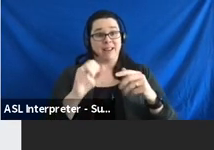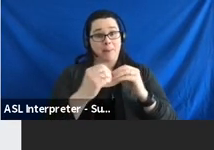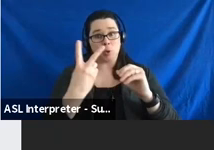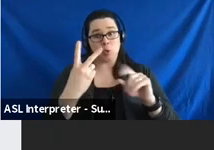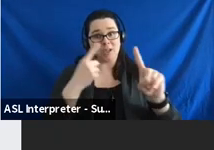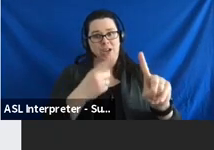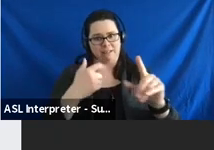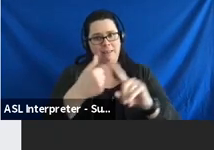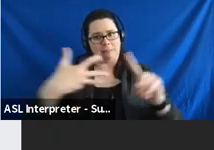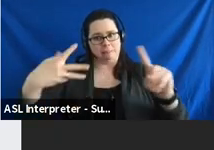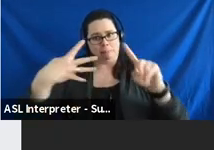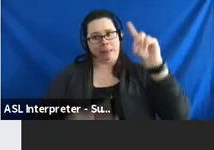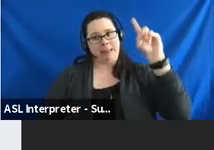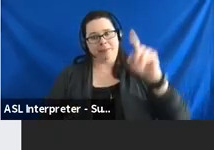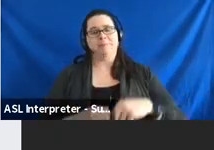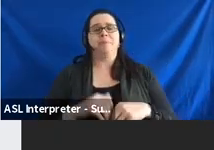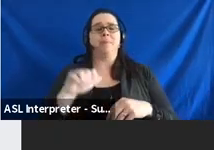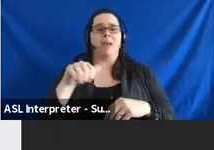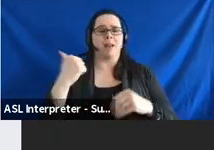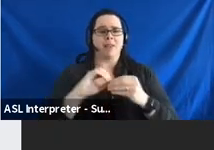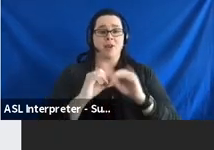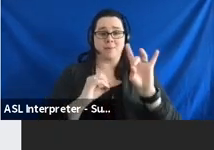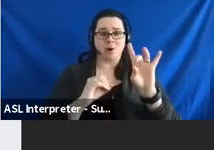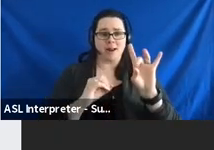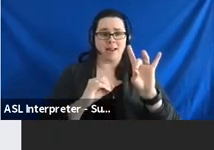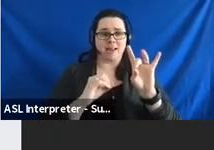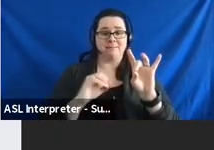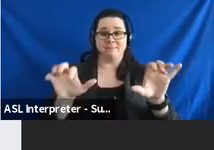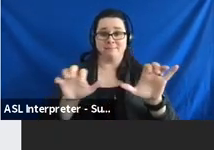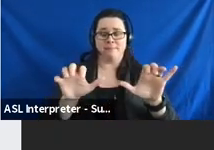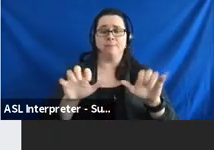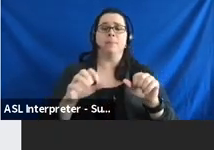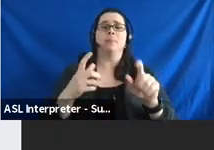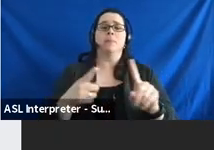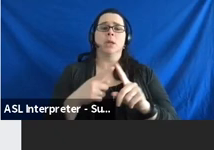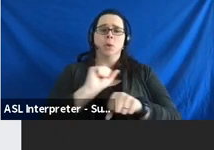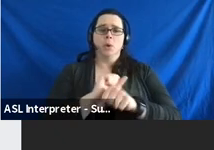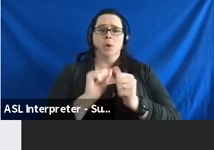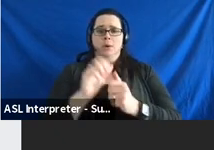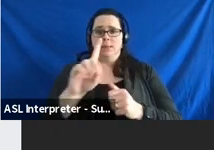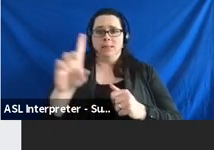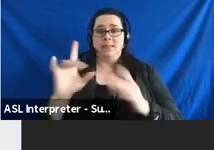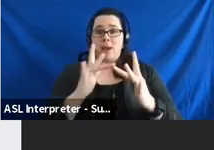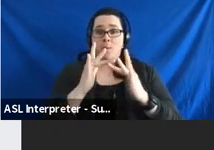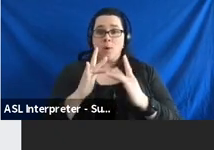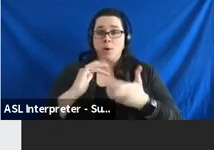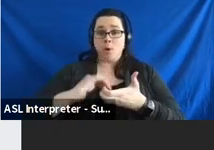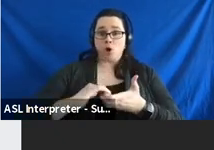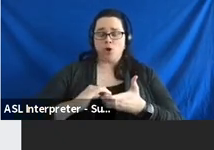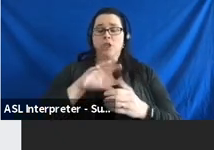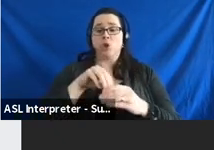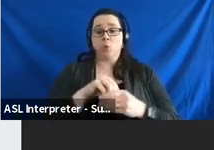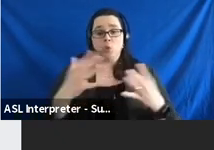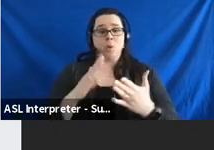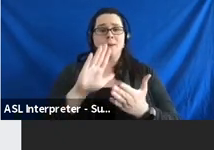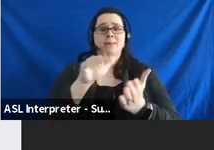can tell. So, another activity under this objective is to work with our DD Network partners. And so, that includes the